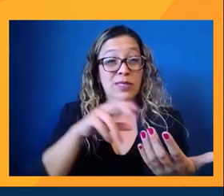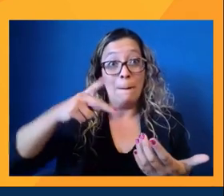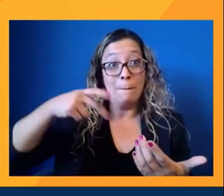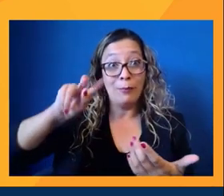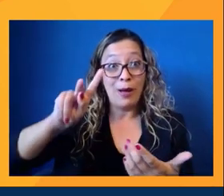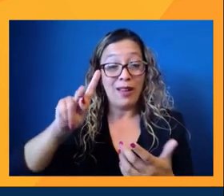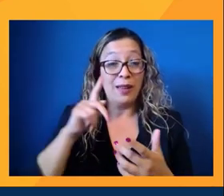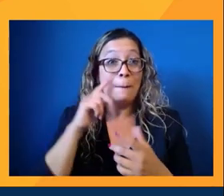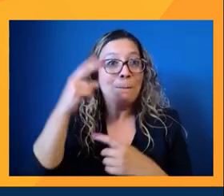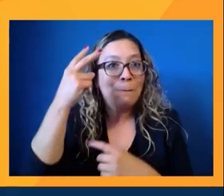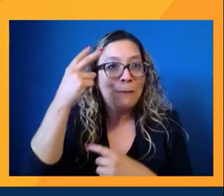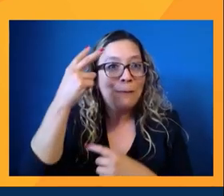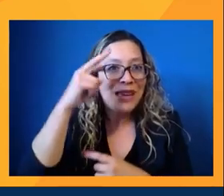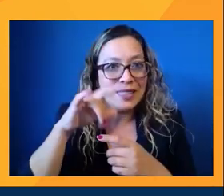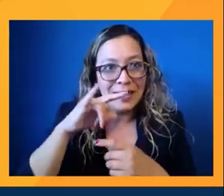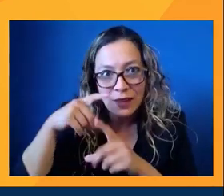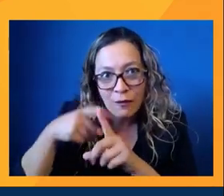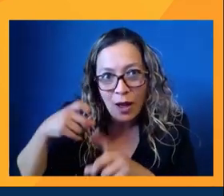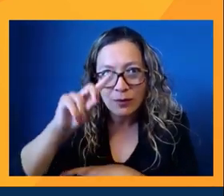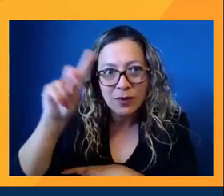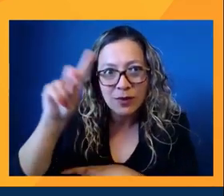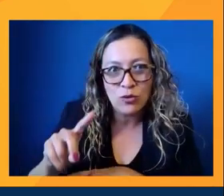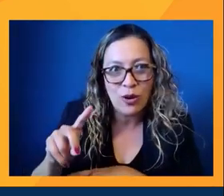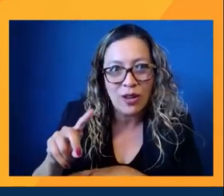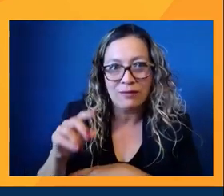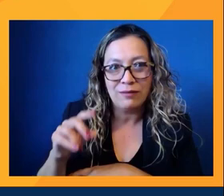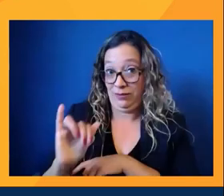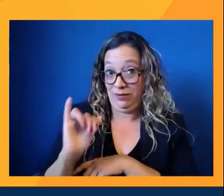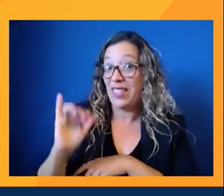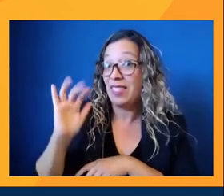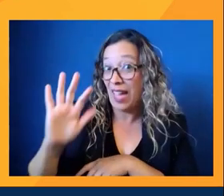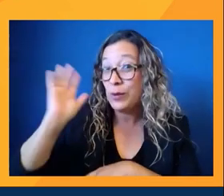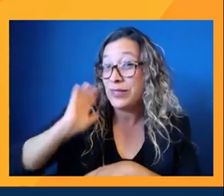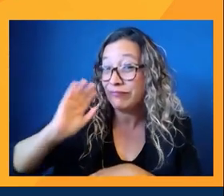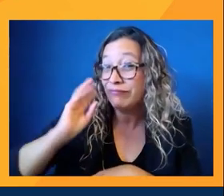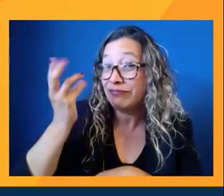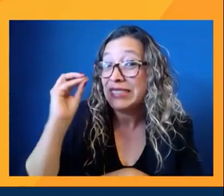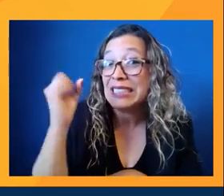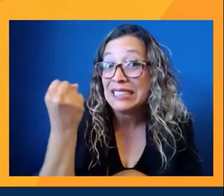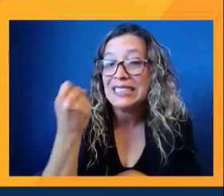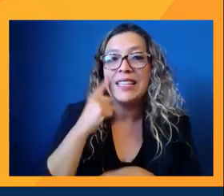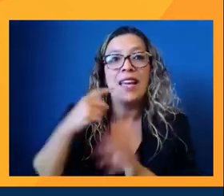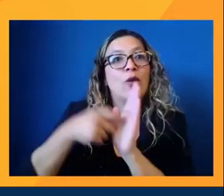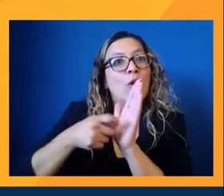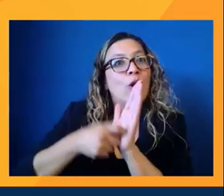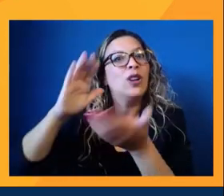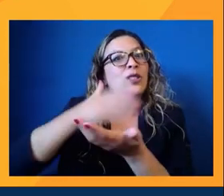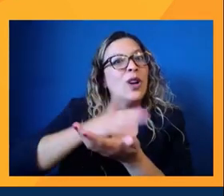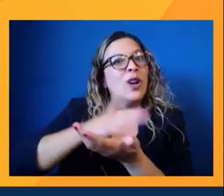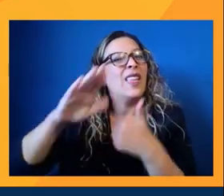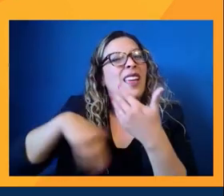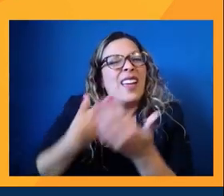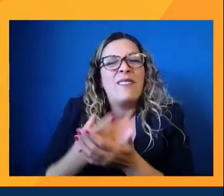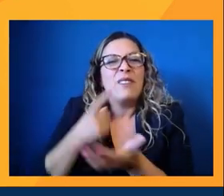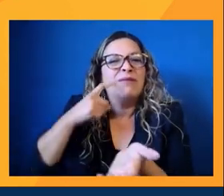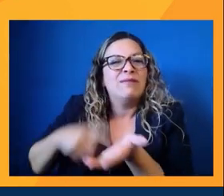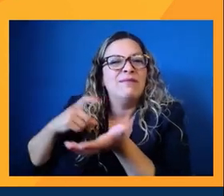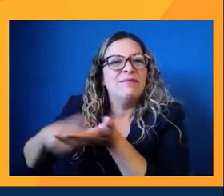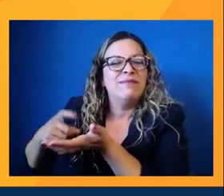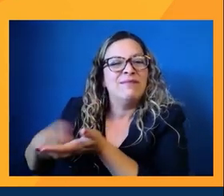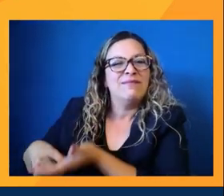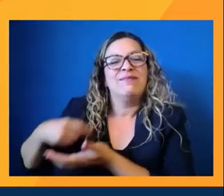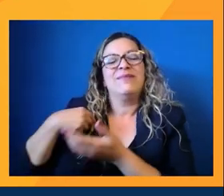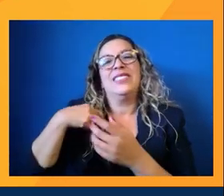And they were called that in Cream Magazine back in the 1960s. And they wrote a song that everybody would recognize called 96 Tears. So